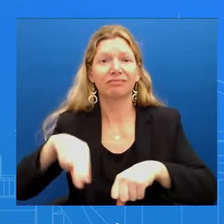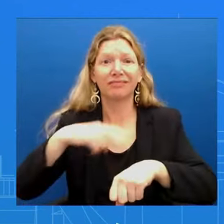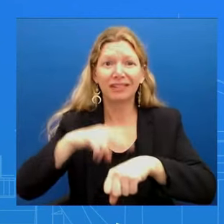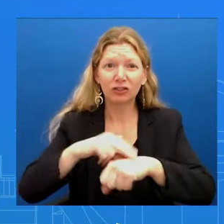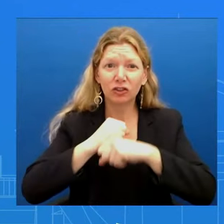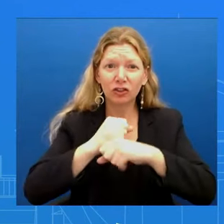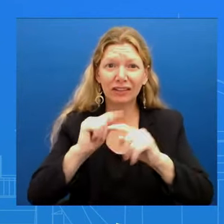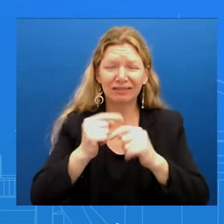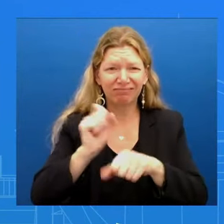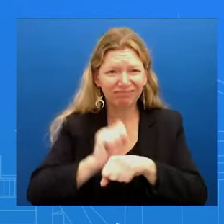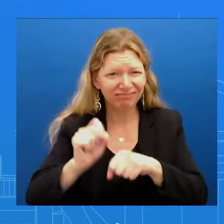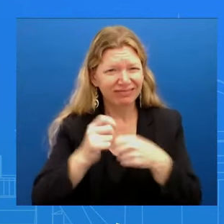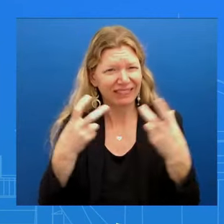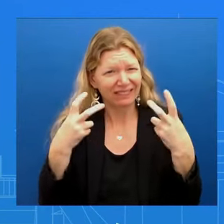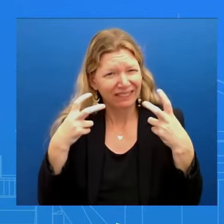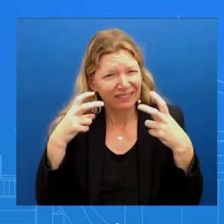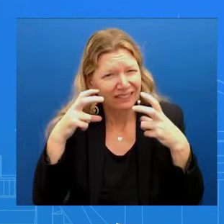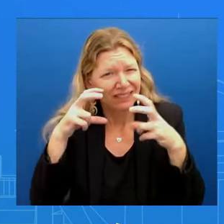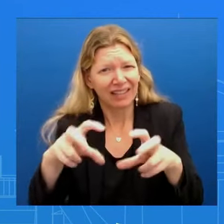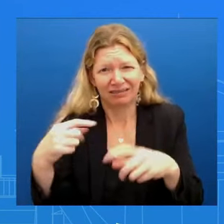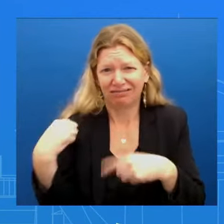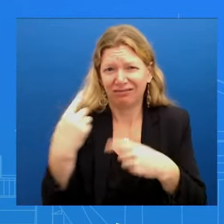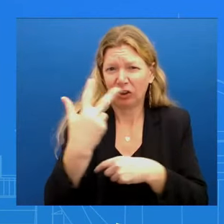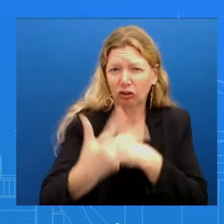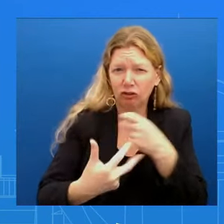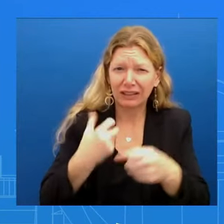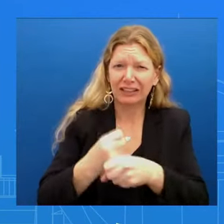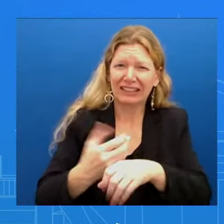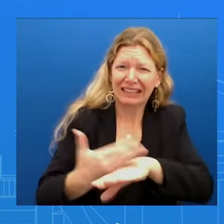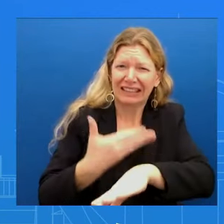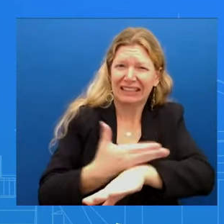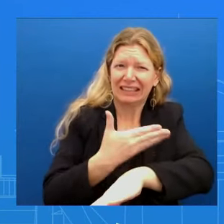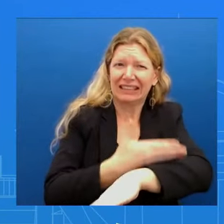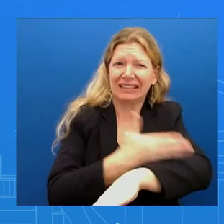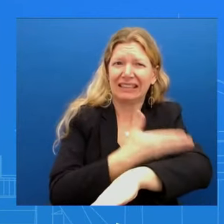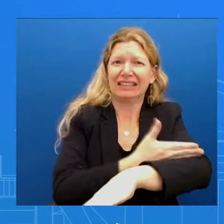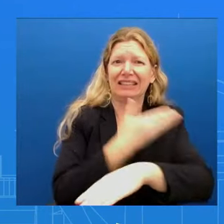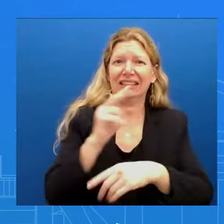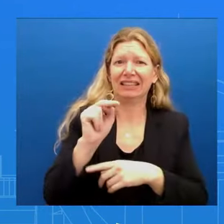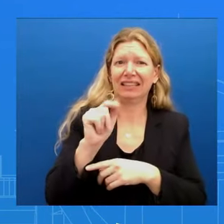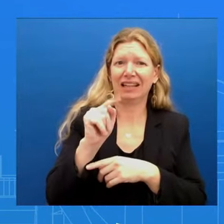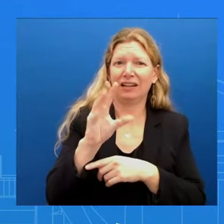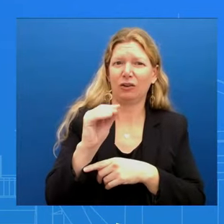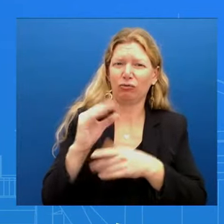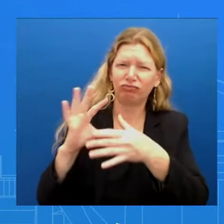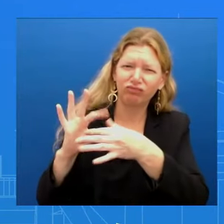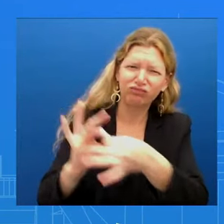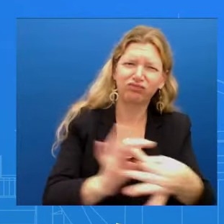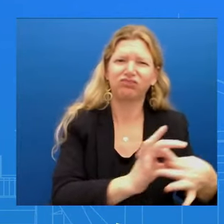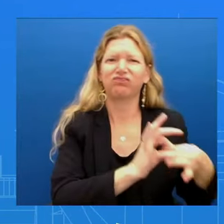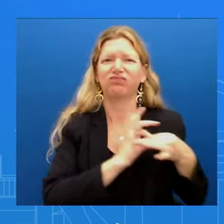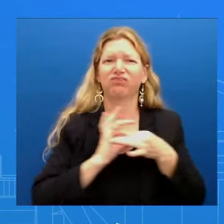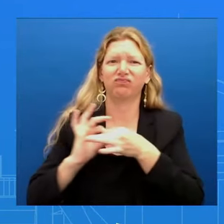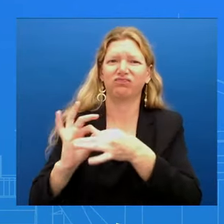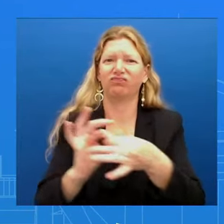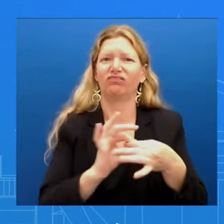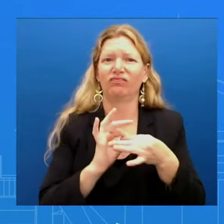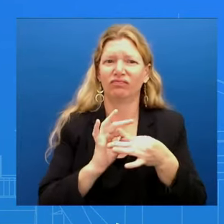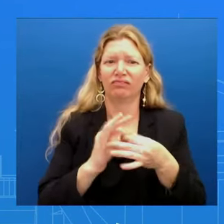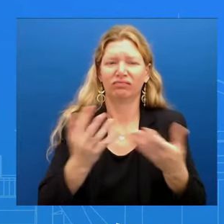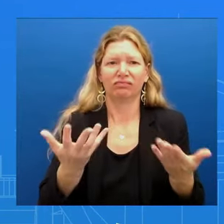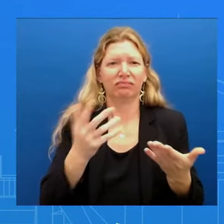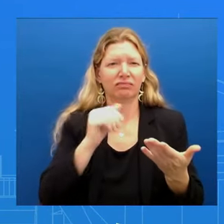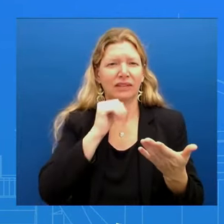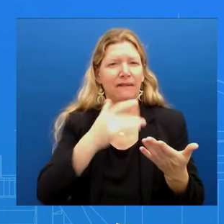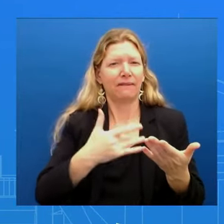into office because they didn't feel valued They didn't feel respected, they didn't feel like the United States was willing to continue to lead